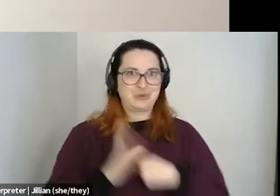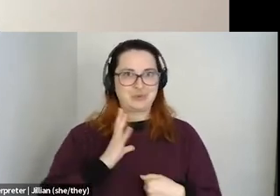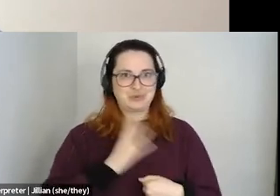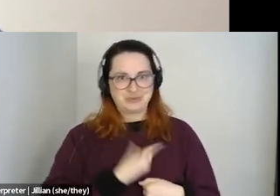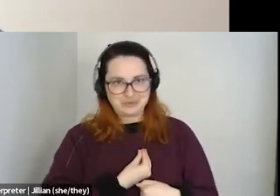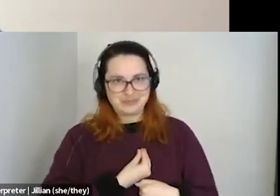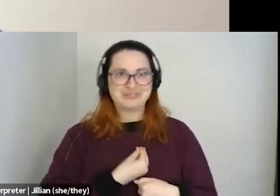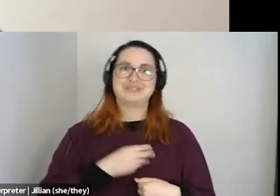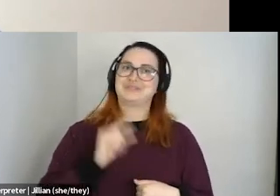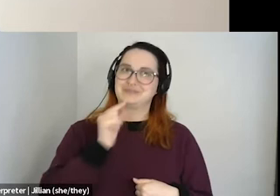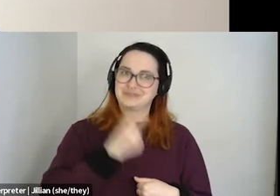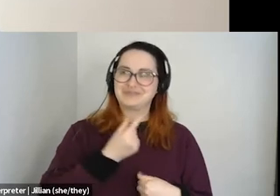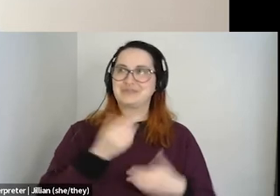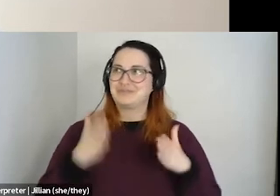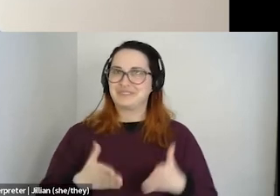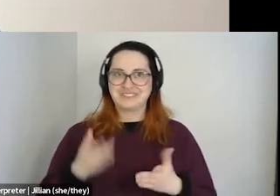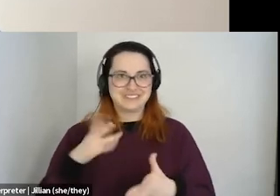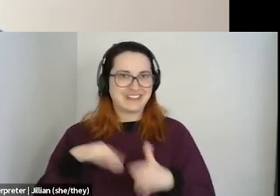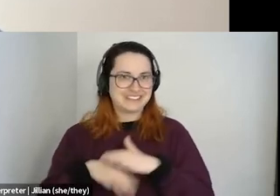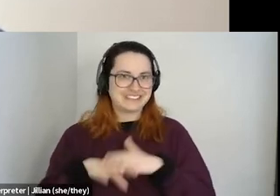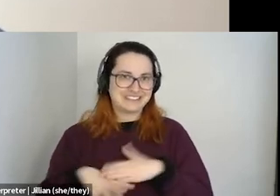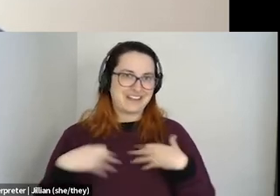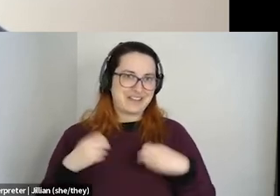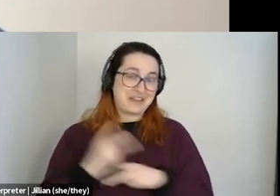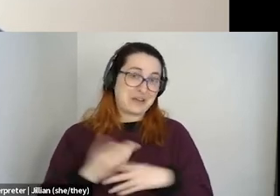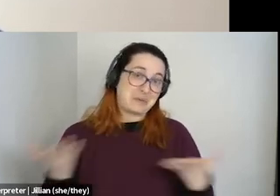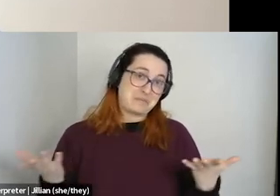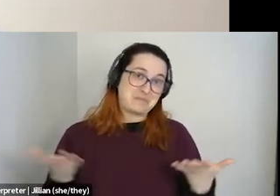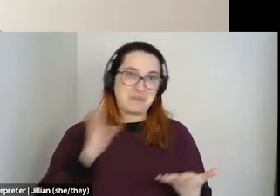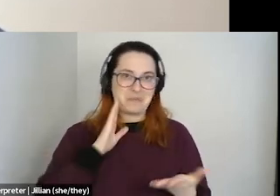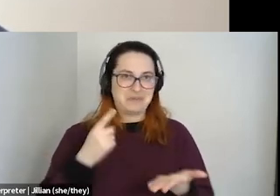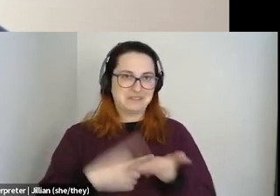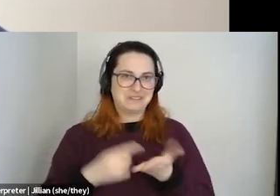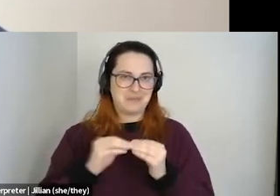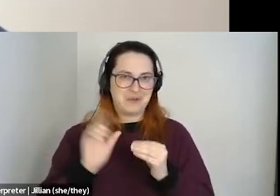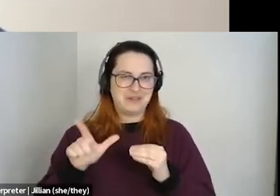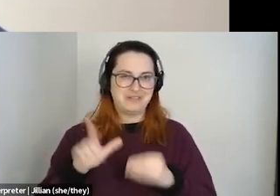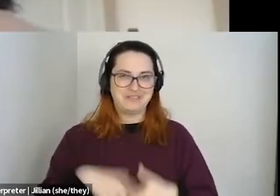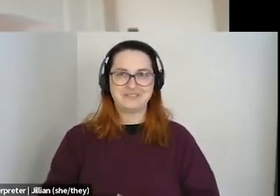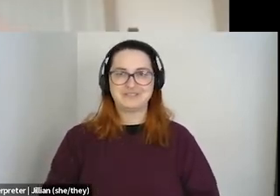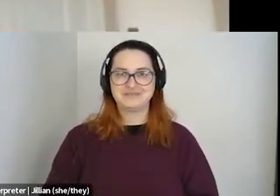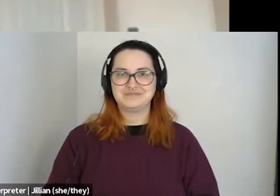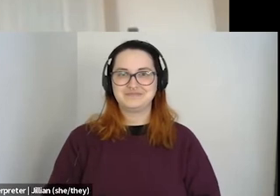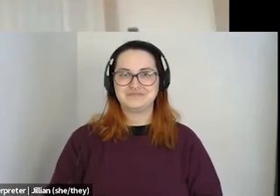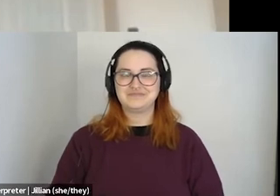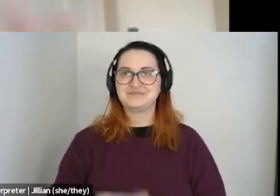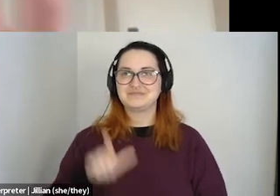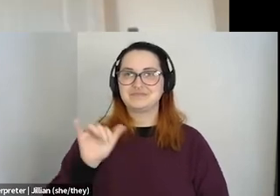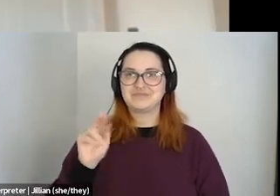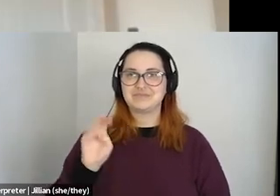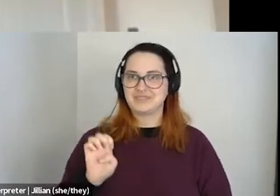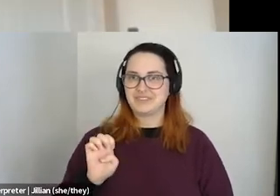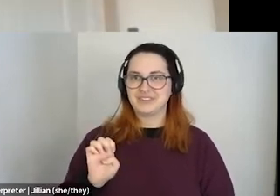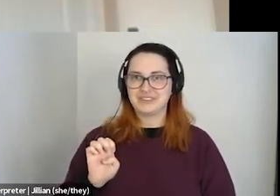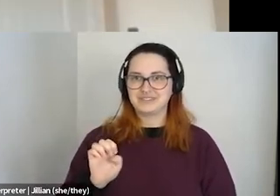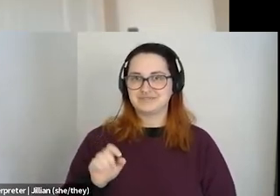So I'm sure I'll get into some of those pieces tonight too. Thanks everybody. That's wonderful. Um, so we're going to just